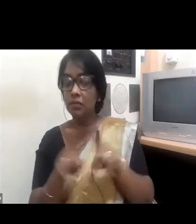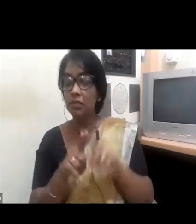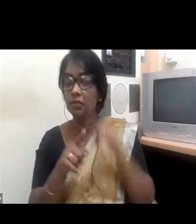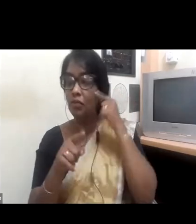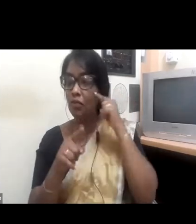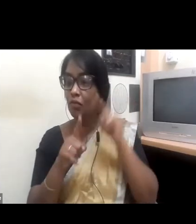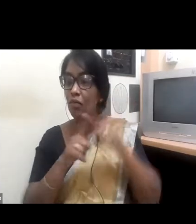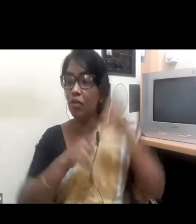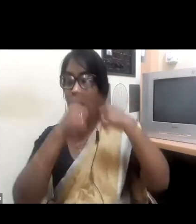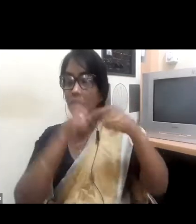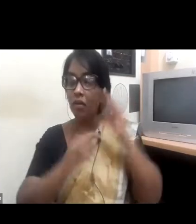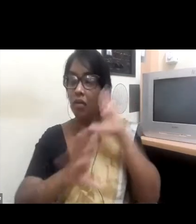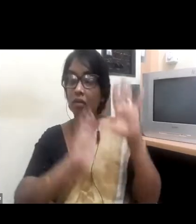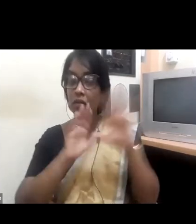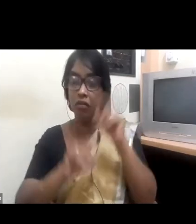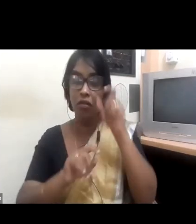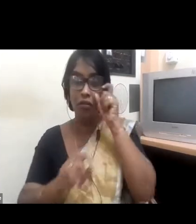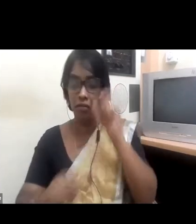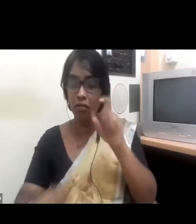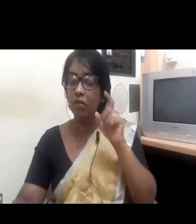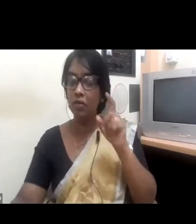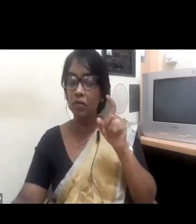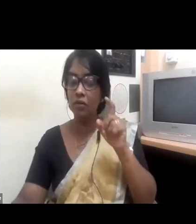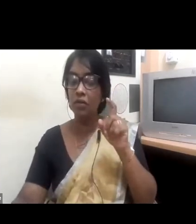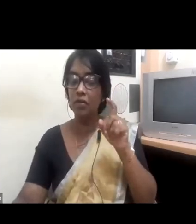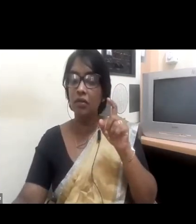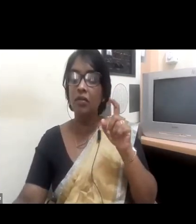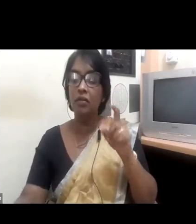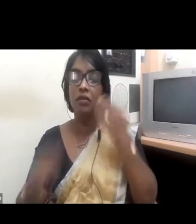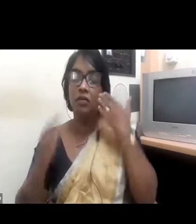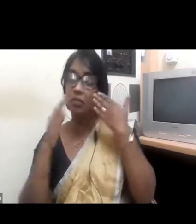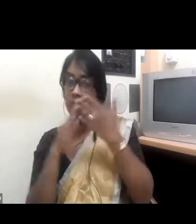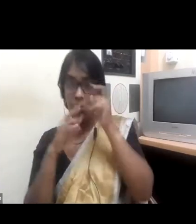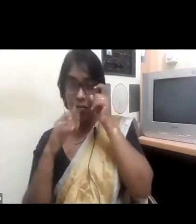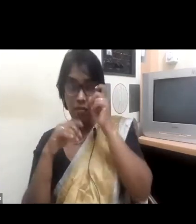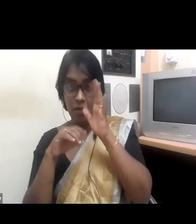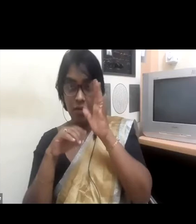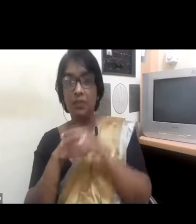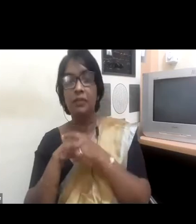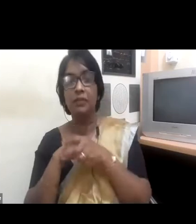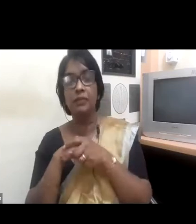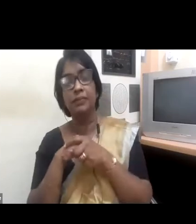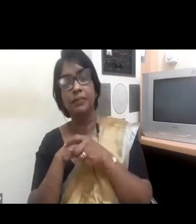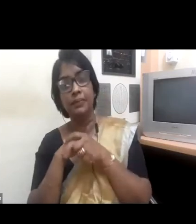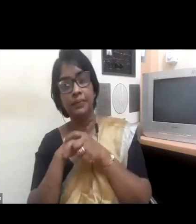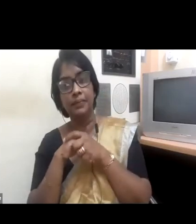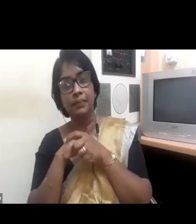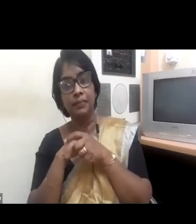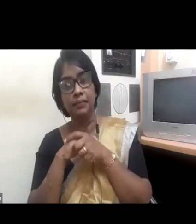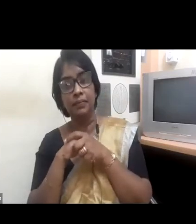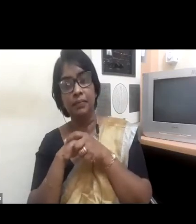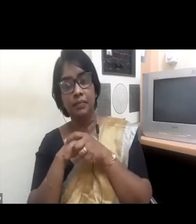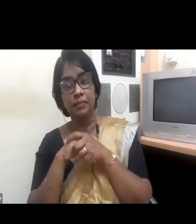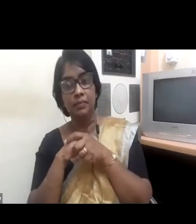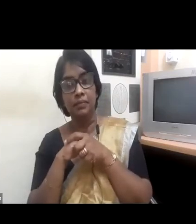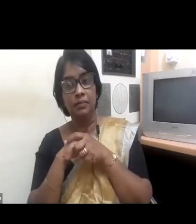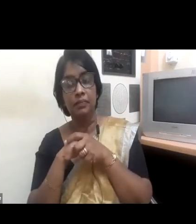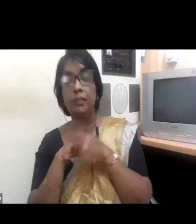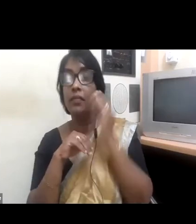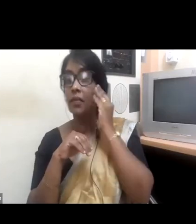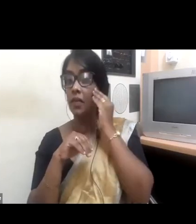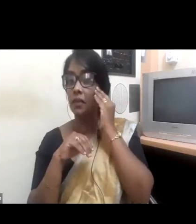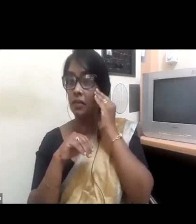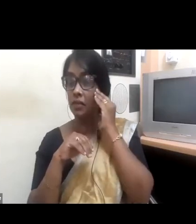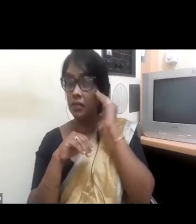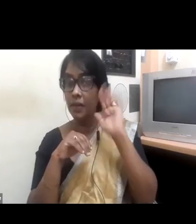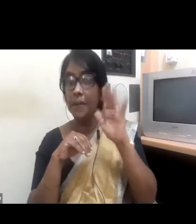us to address it. And I think, you know, we can all play a role in trying to combat gender stereotyping and biases. I know that's something that the panel will